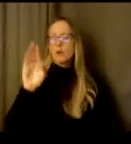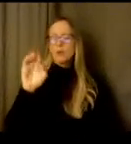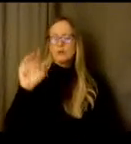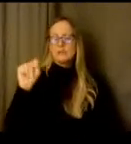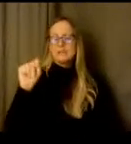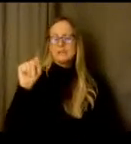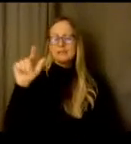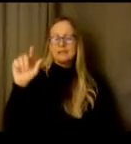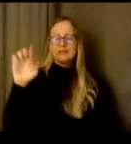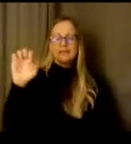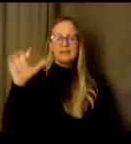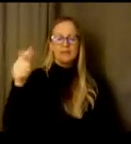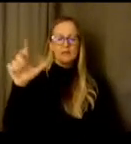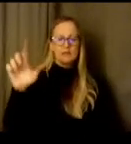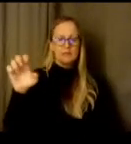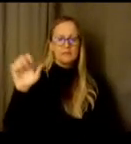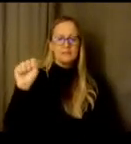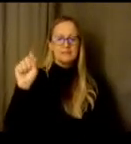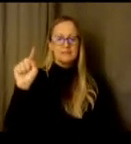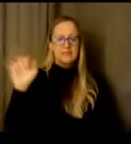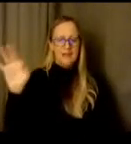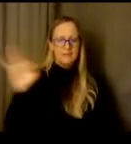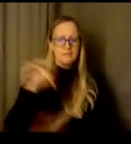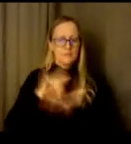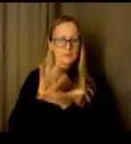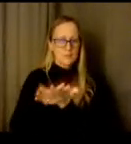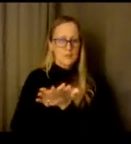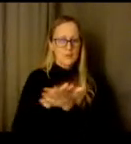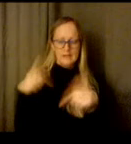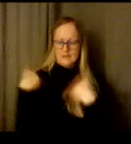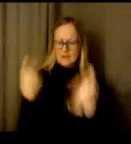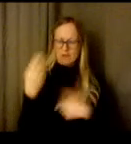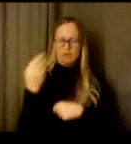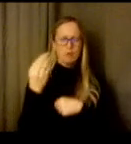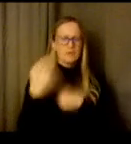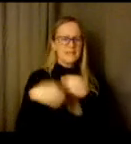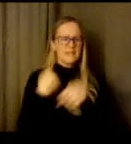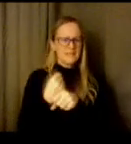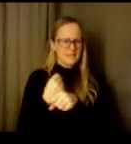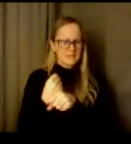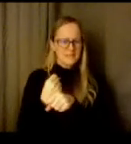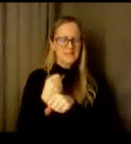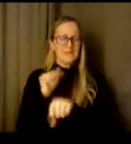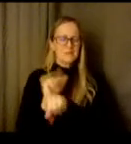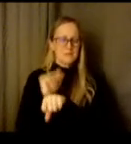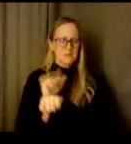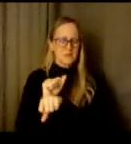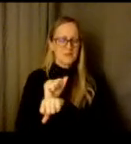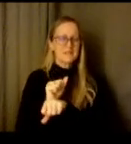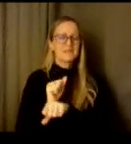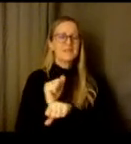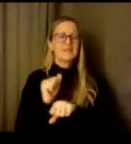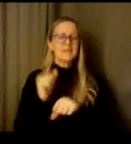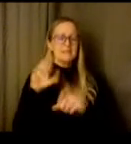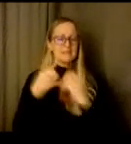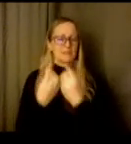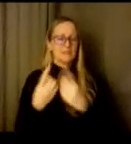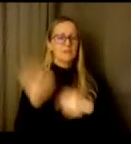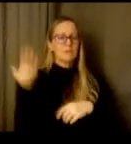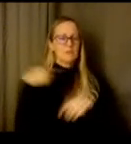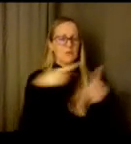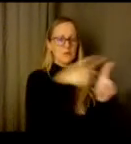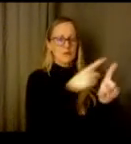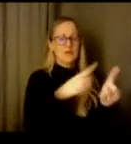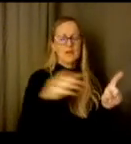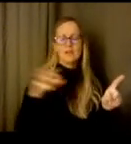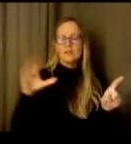14th year in the district. I was nine years at Chief Self International High School. I went up to the district office in